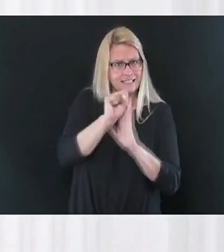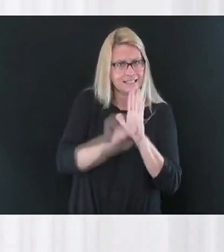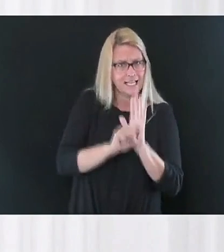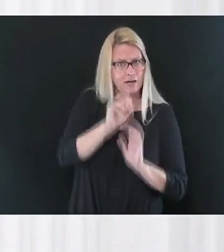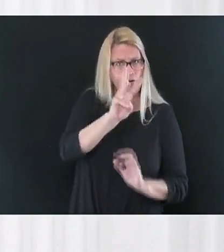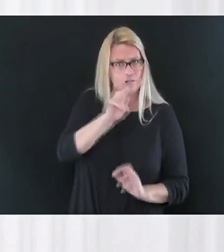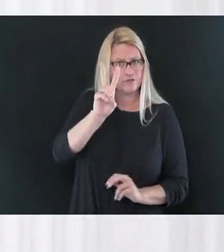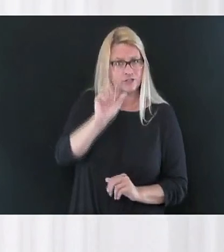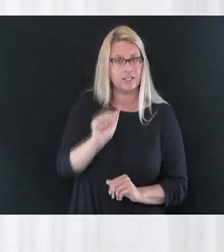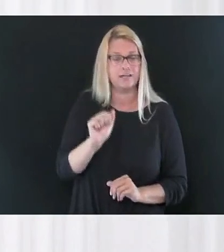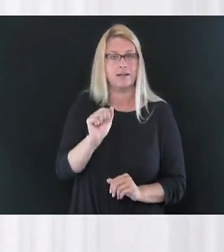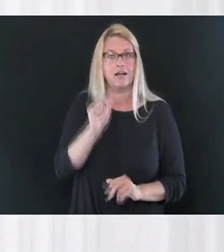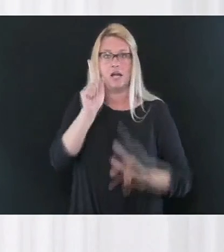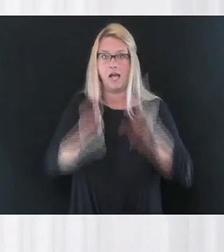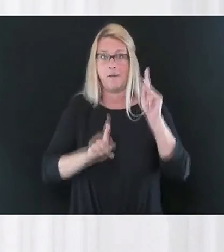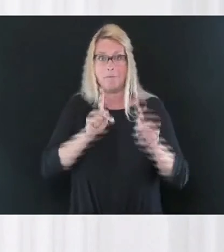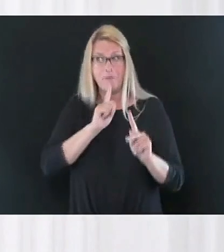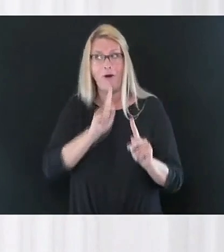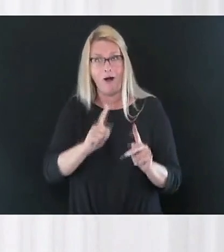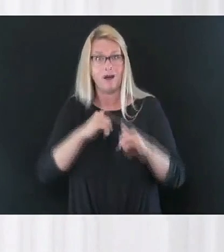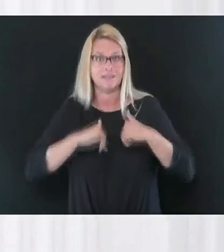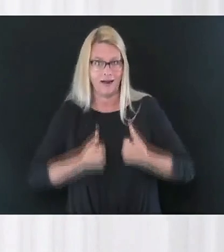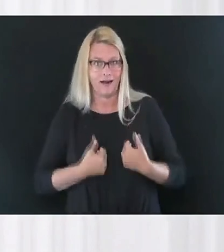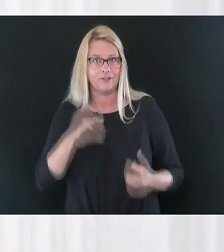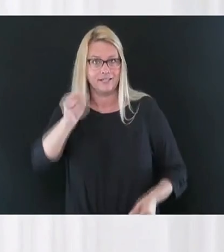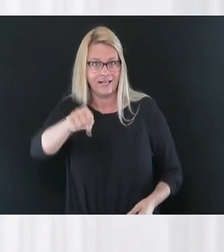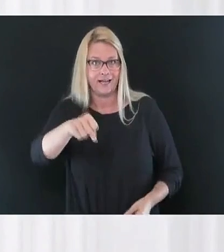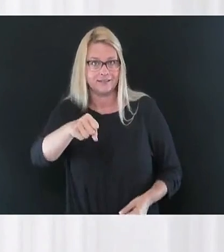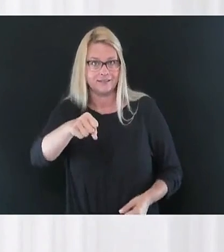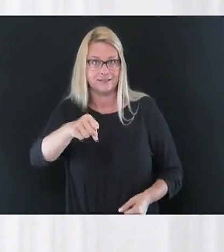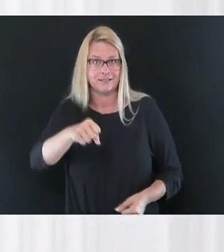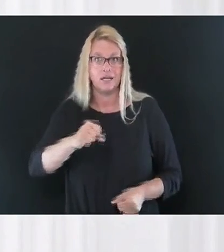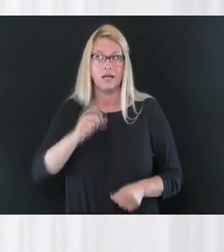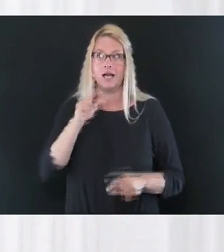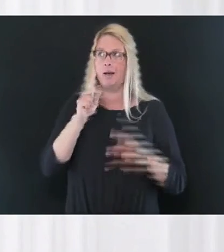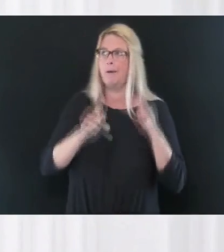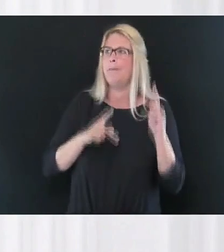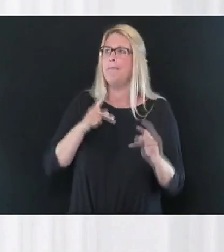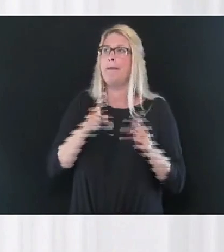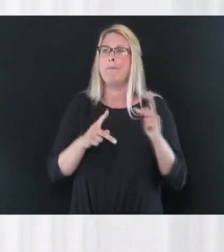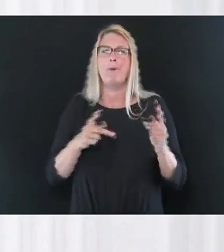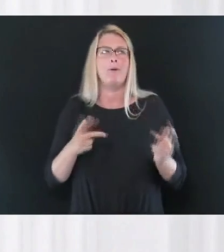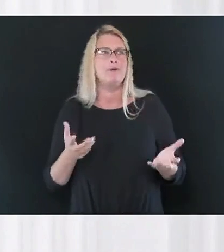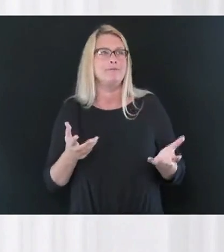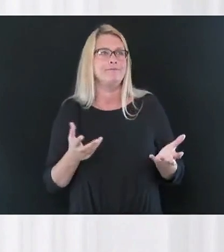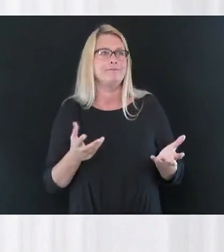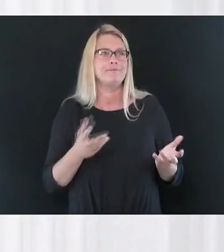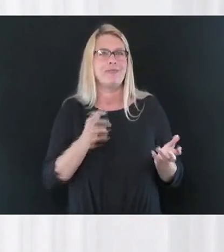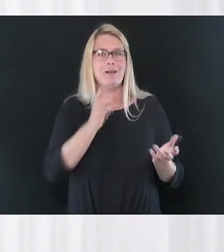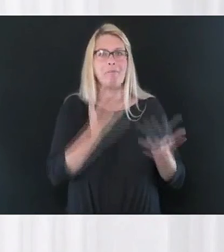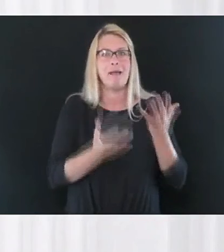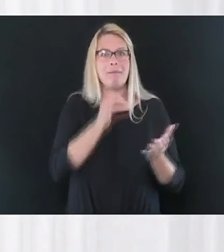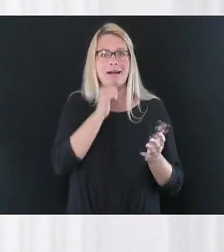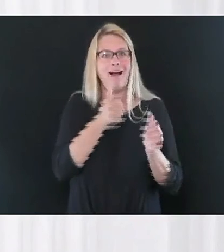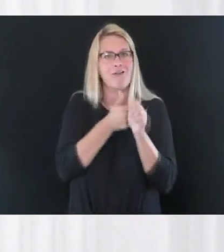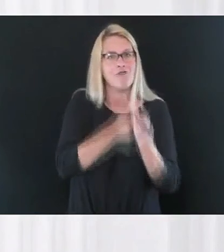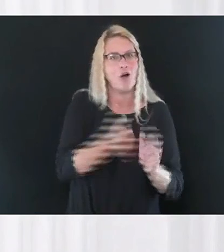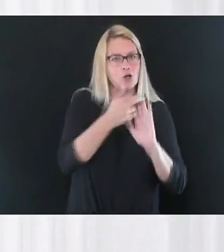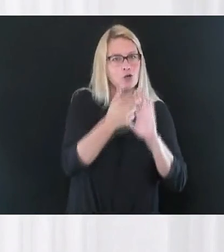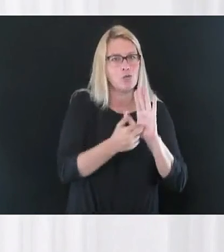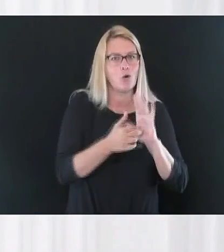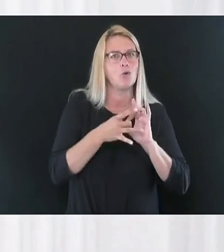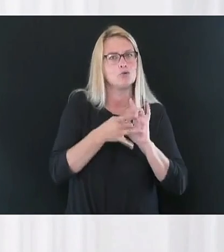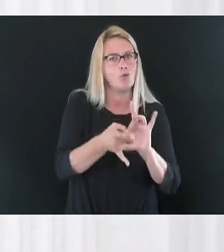And right now people are fatigued and people aren't being as, um, as cooperative and committed